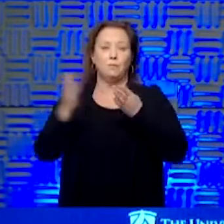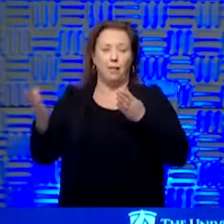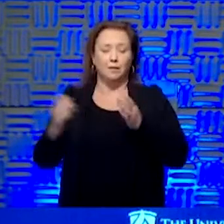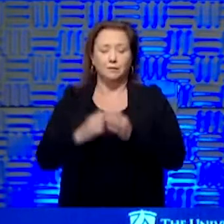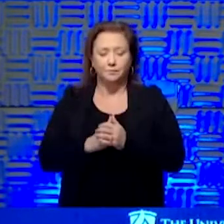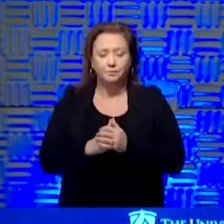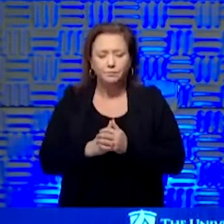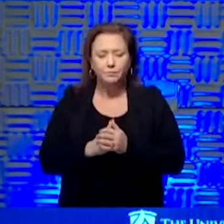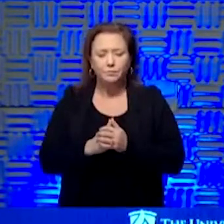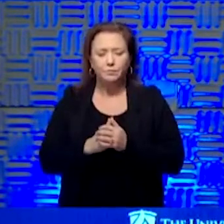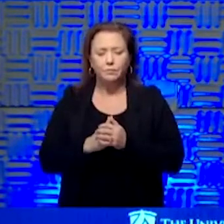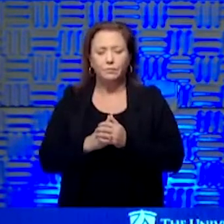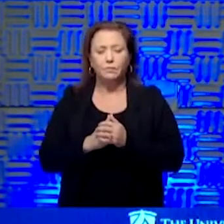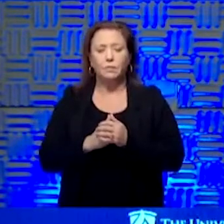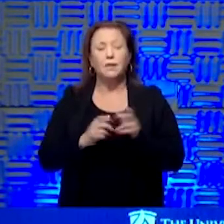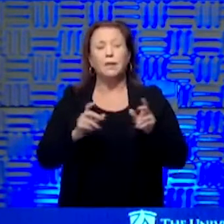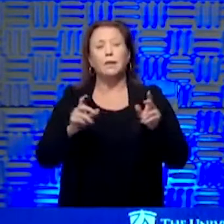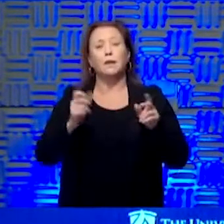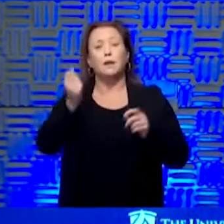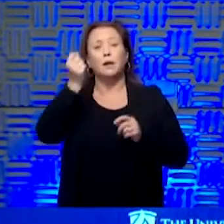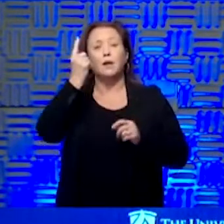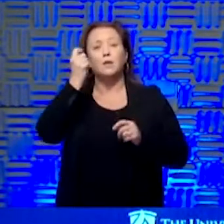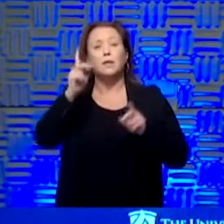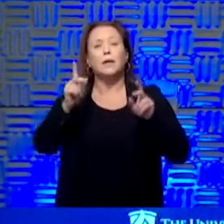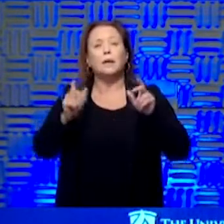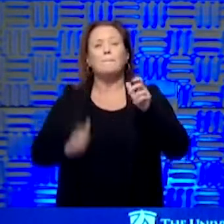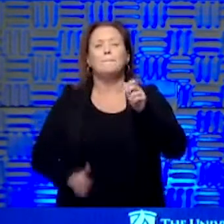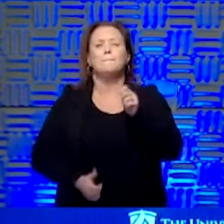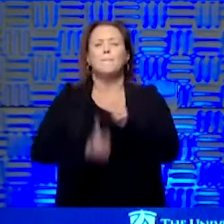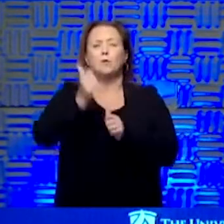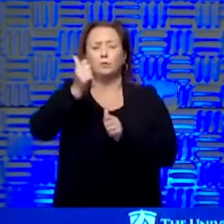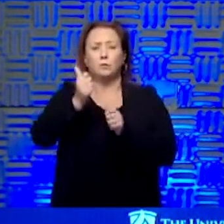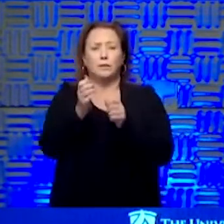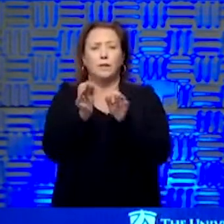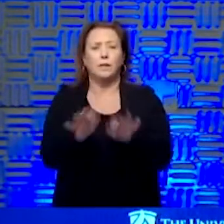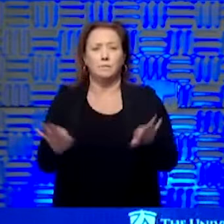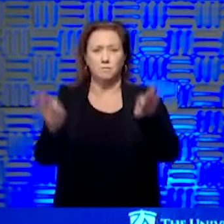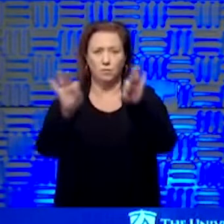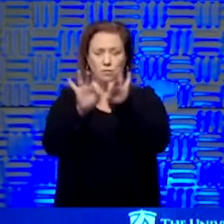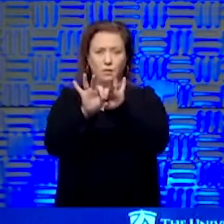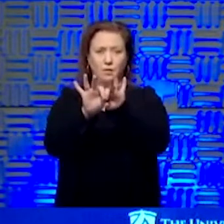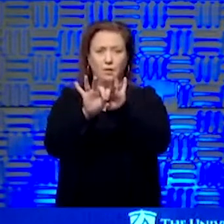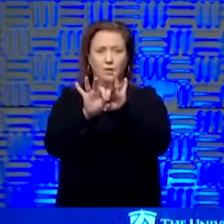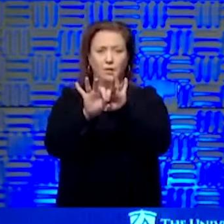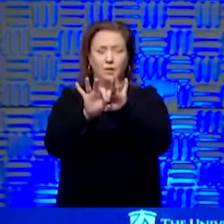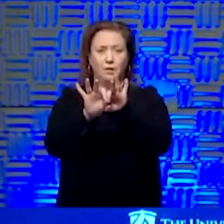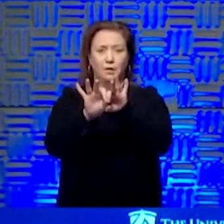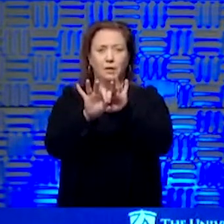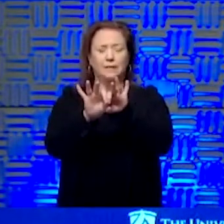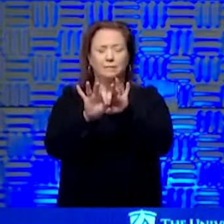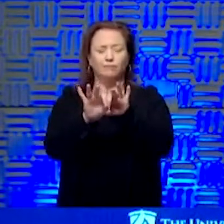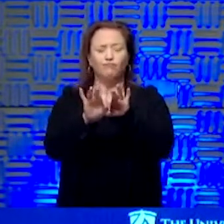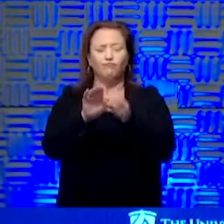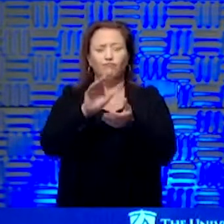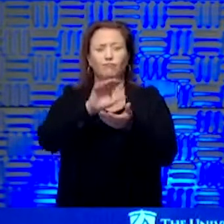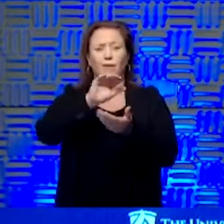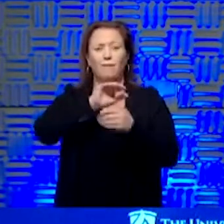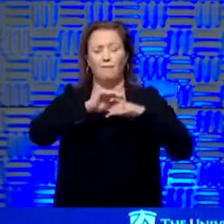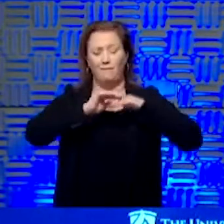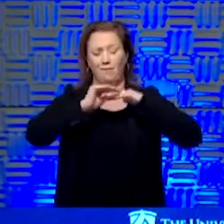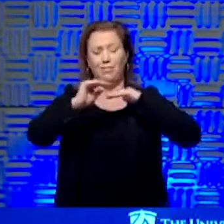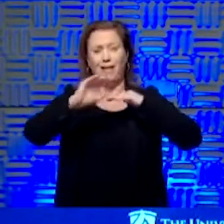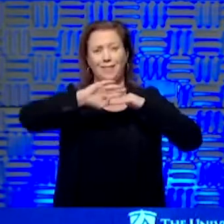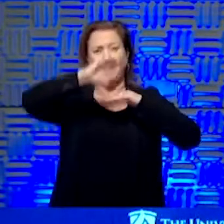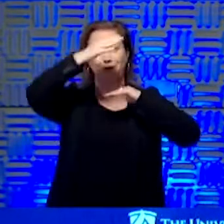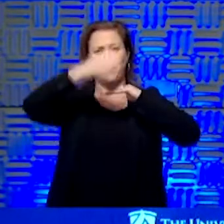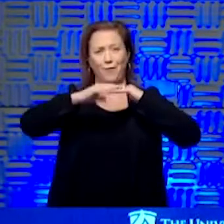And the thing that people can do most of all is to help us shape the curve. And it's what we